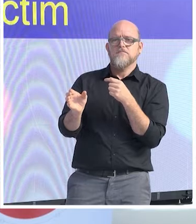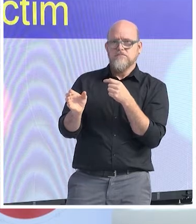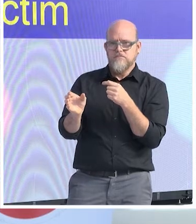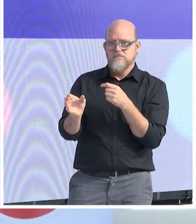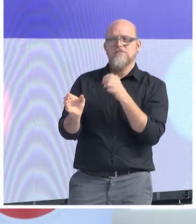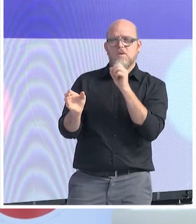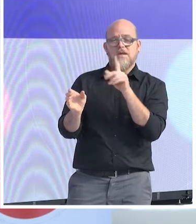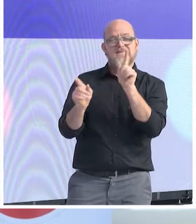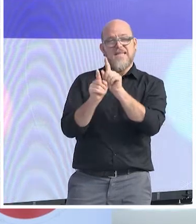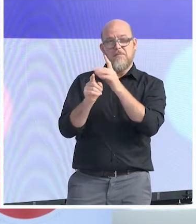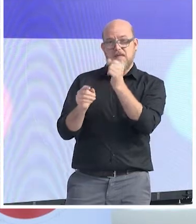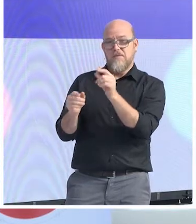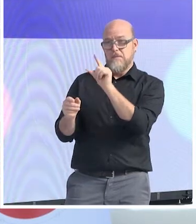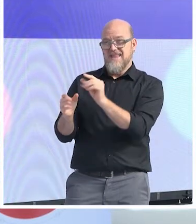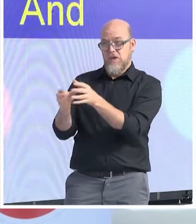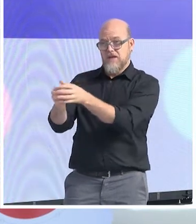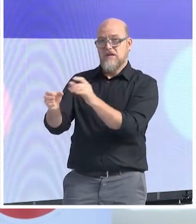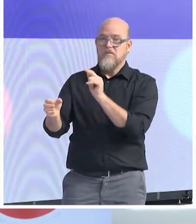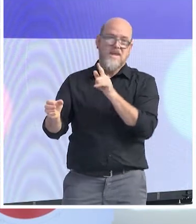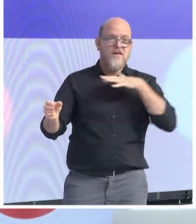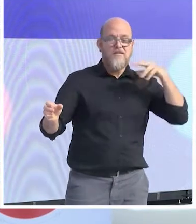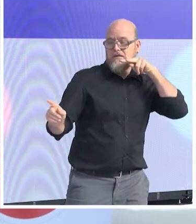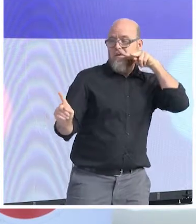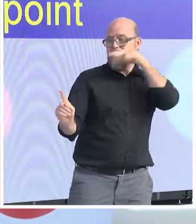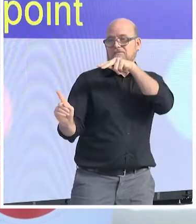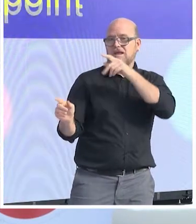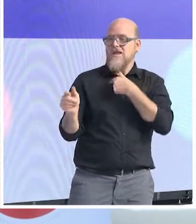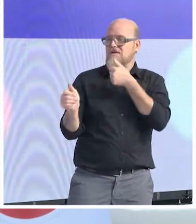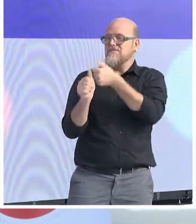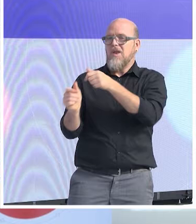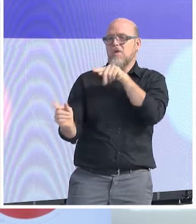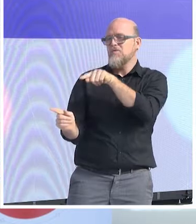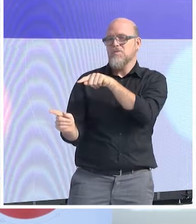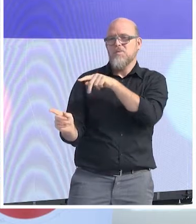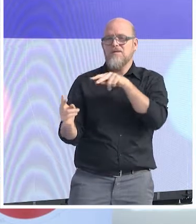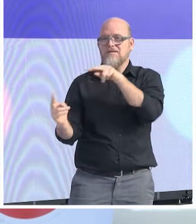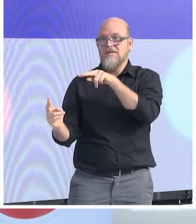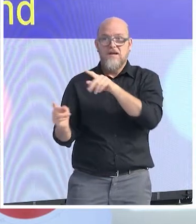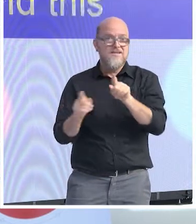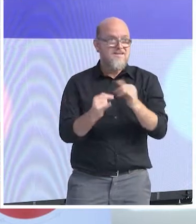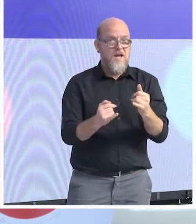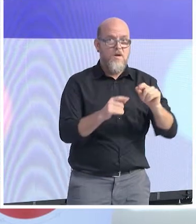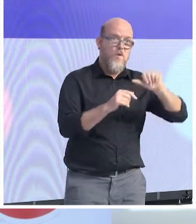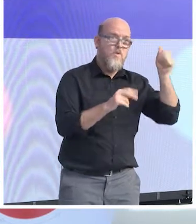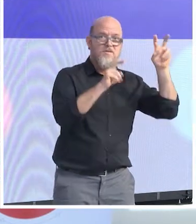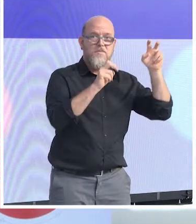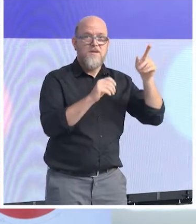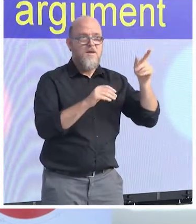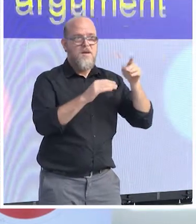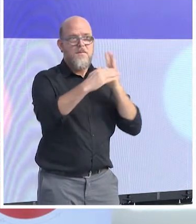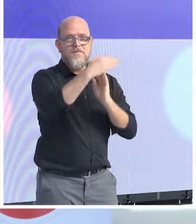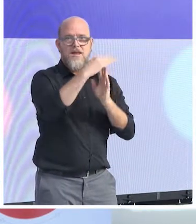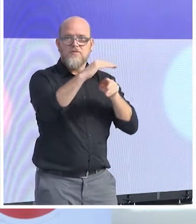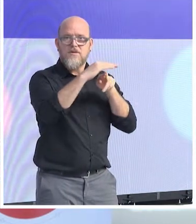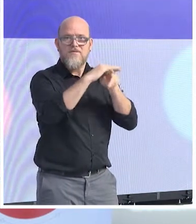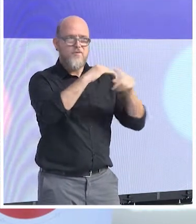And I do believe from this point of view, migration is, and this is what was my major argument also in the book After Europe, this is the